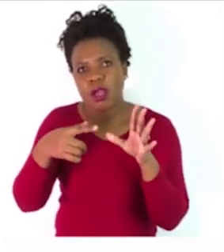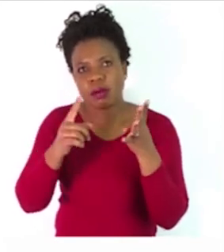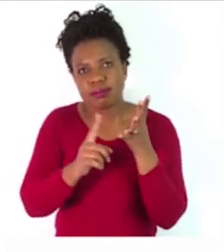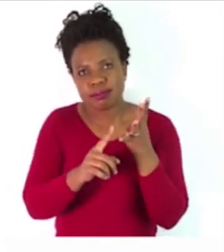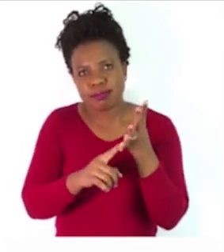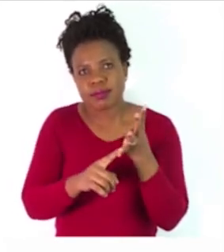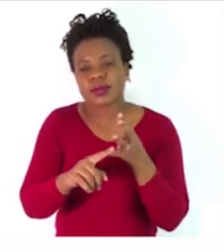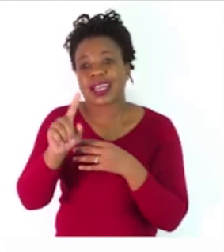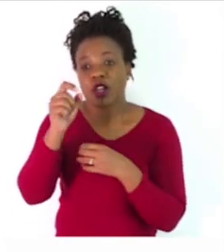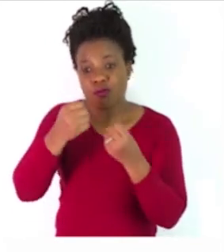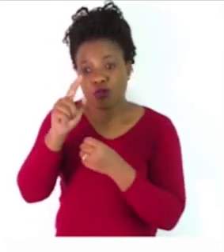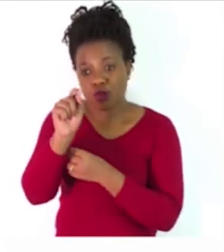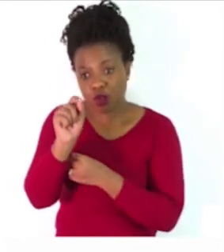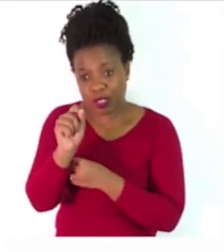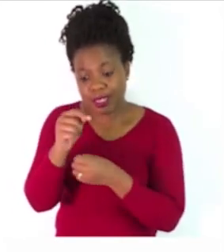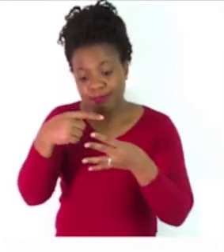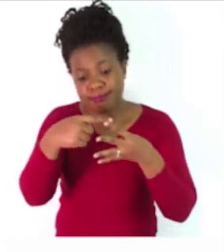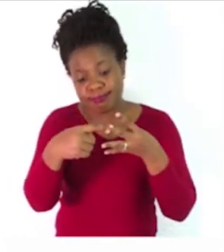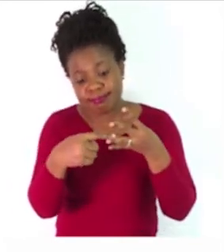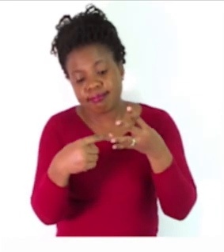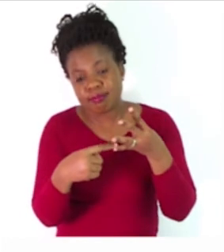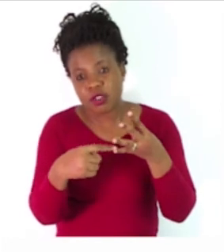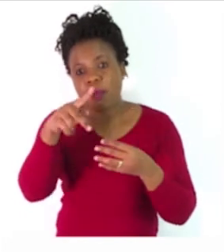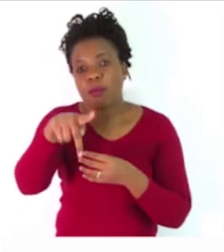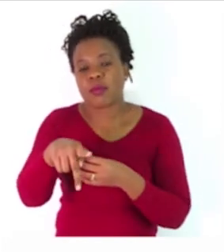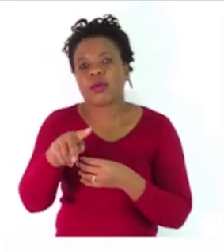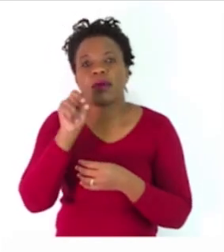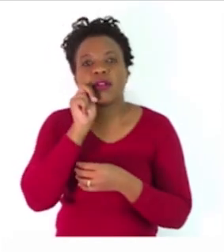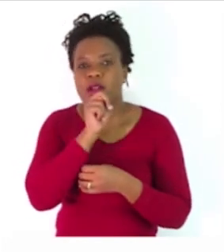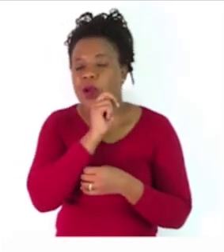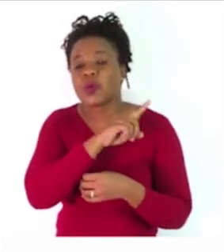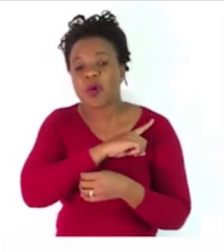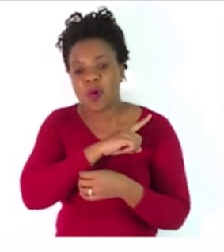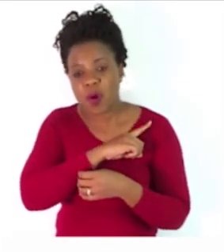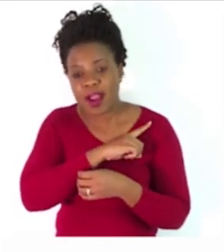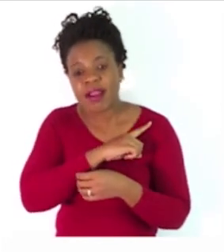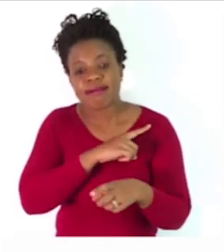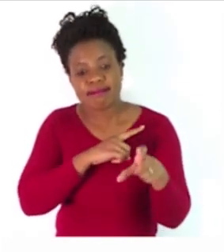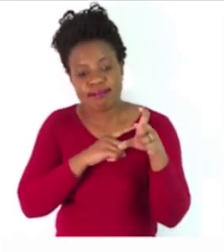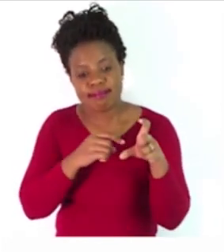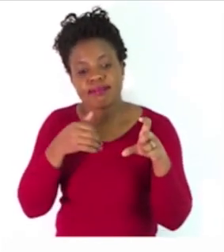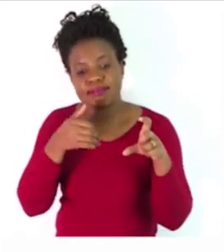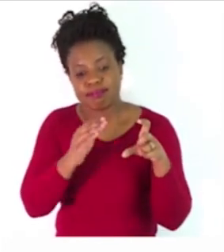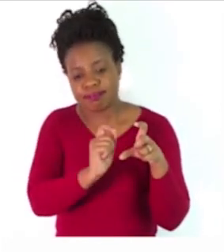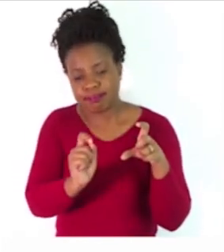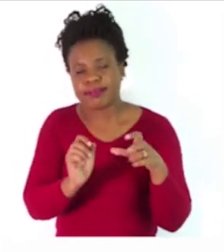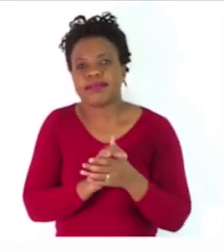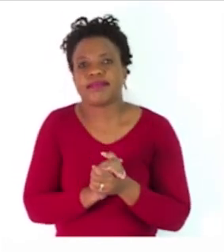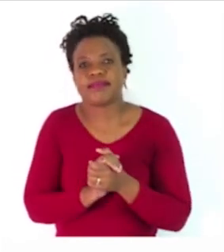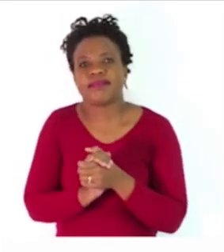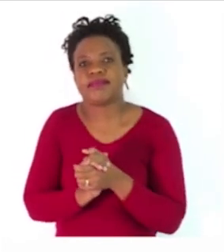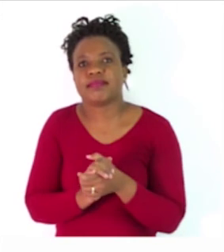Toyota. All right. Let's move on to the third category, abstract